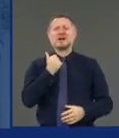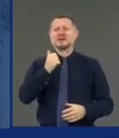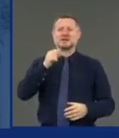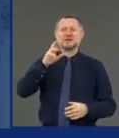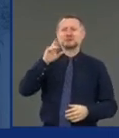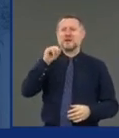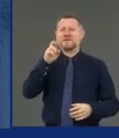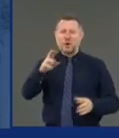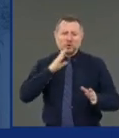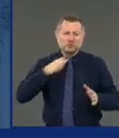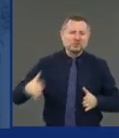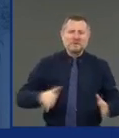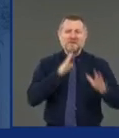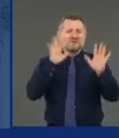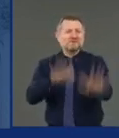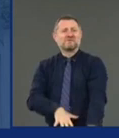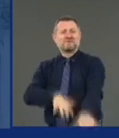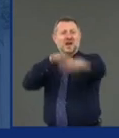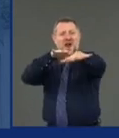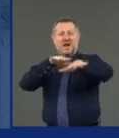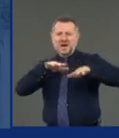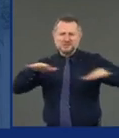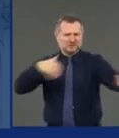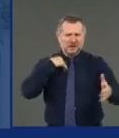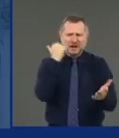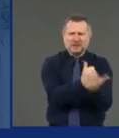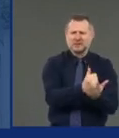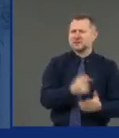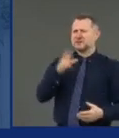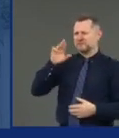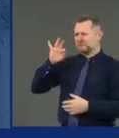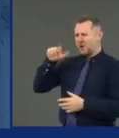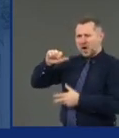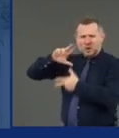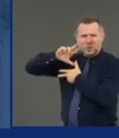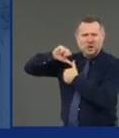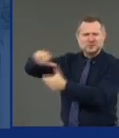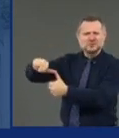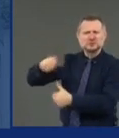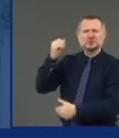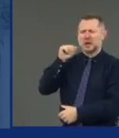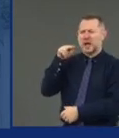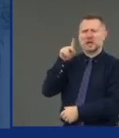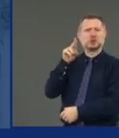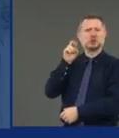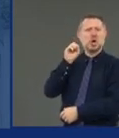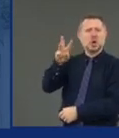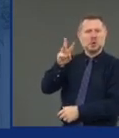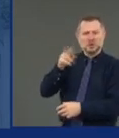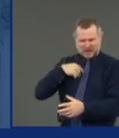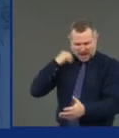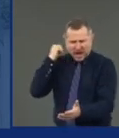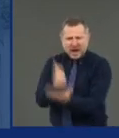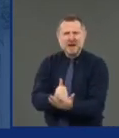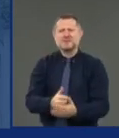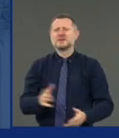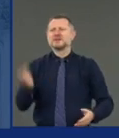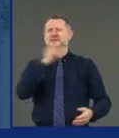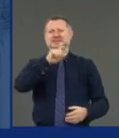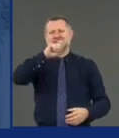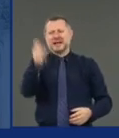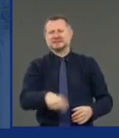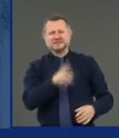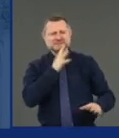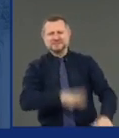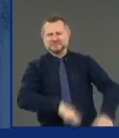Andrew, we helped. When Texas had floods, we helped. When Louisiana had Hurricane Katrina, we helped.